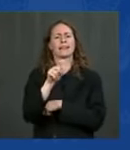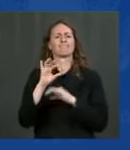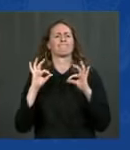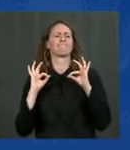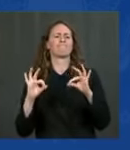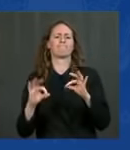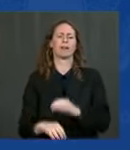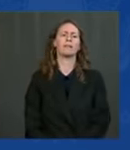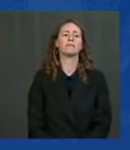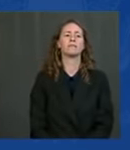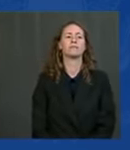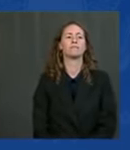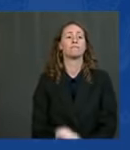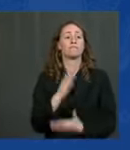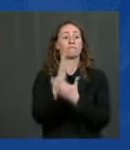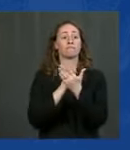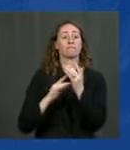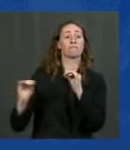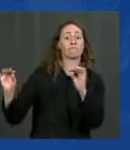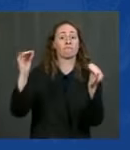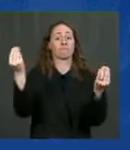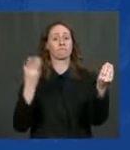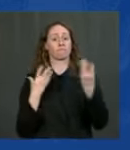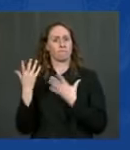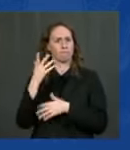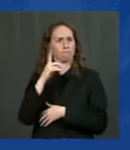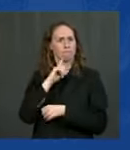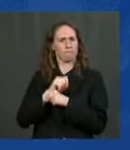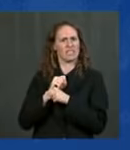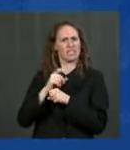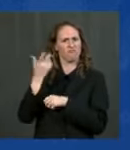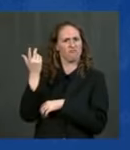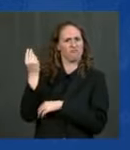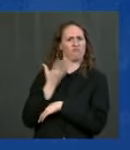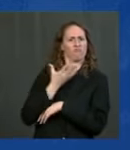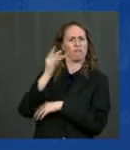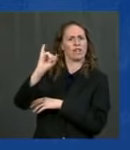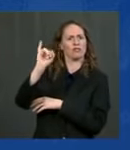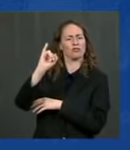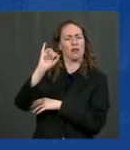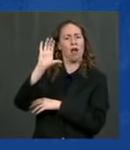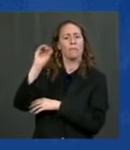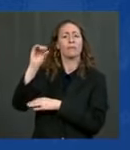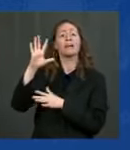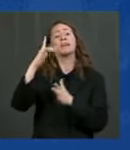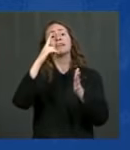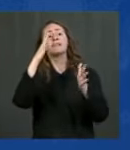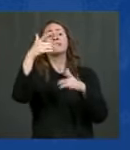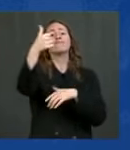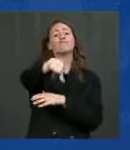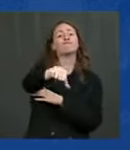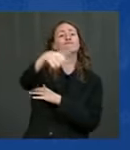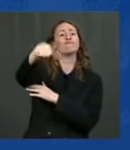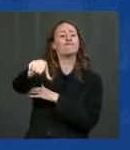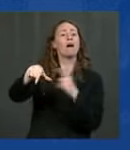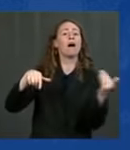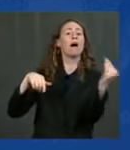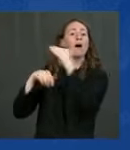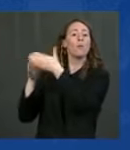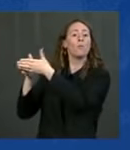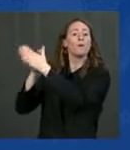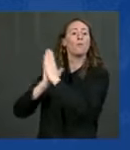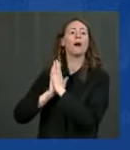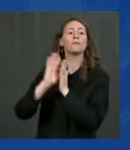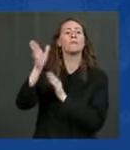companies may deny cover living assistance unless the homeowner was under a mandatory